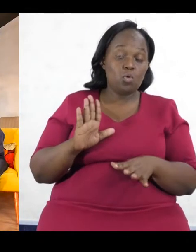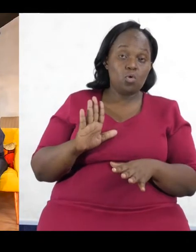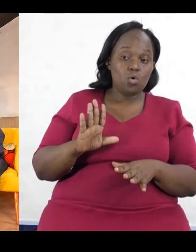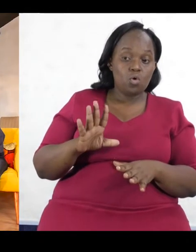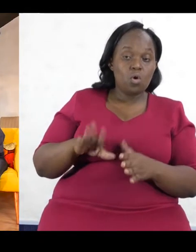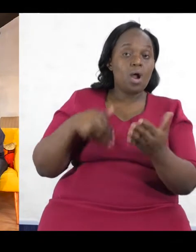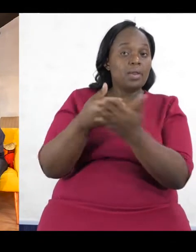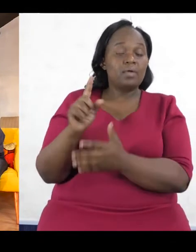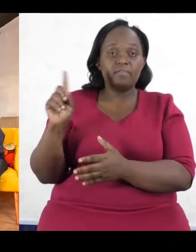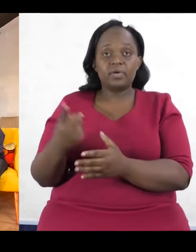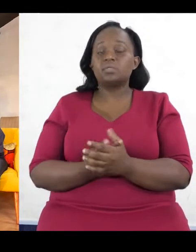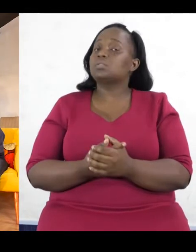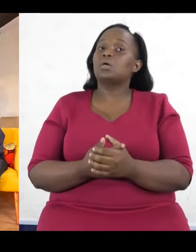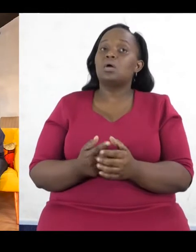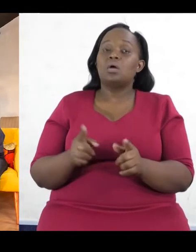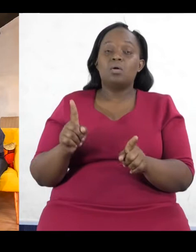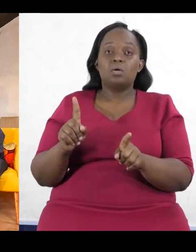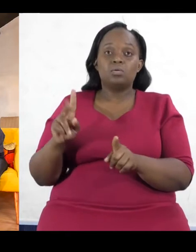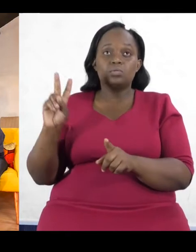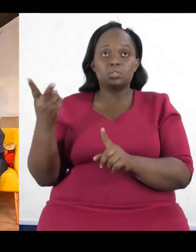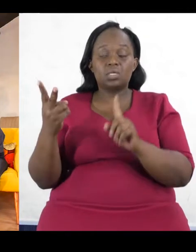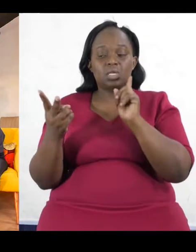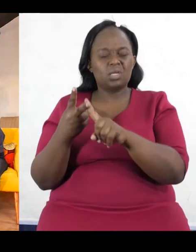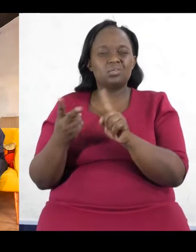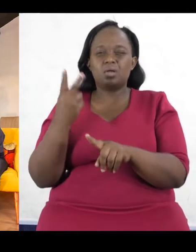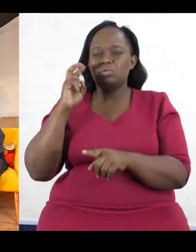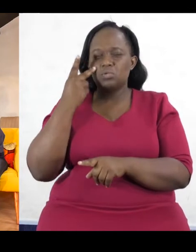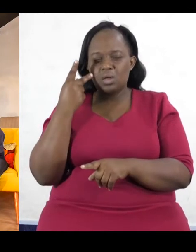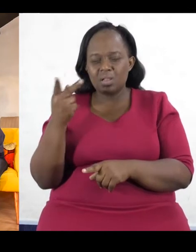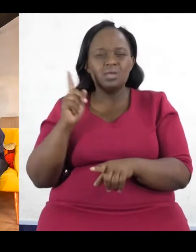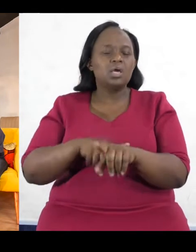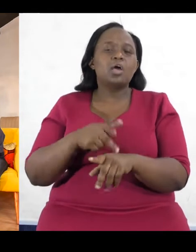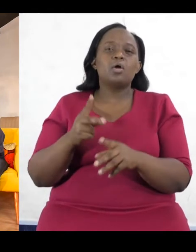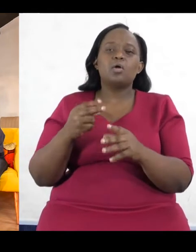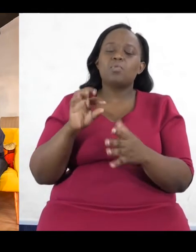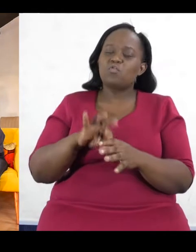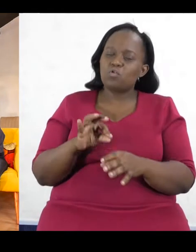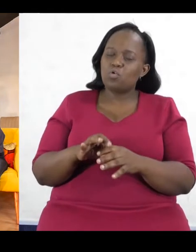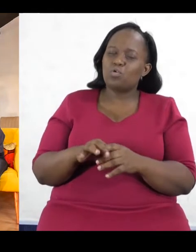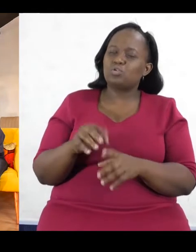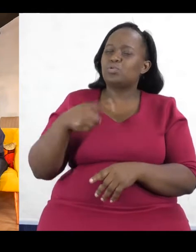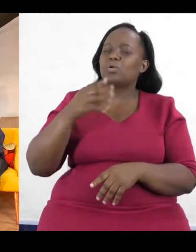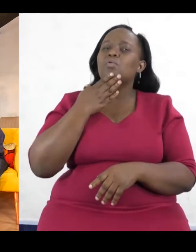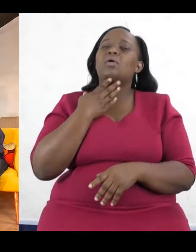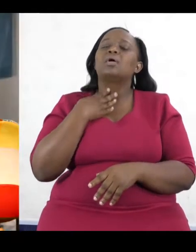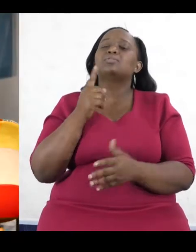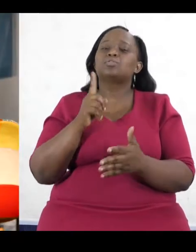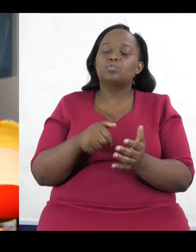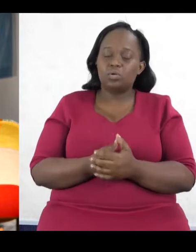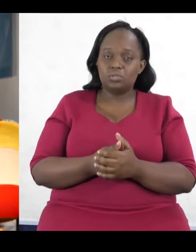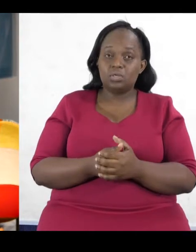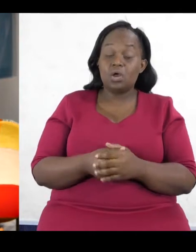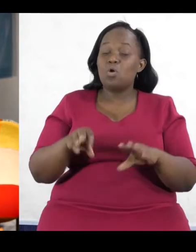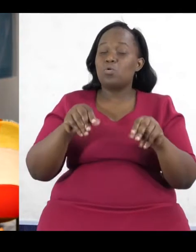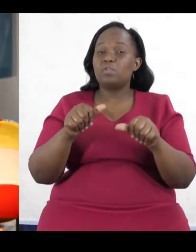look for when we are voting and understand. So what do I want? And what would be beneficial for me as a young person when I'm choosing someone